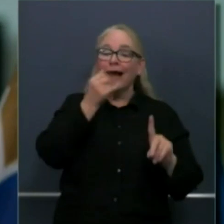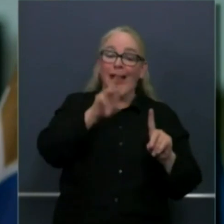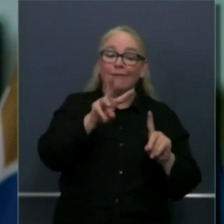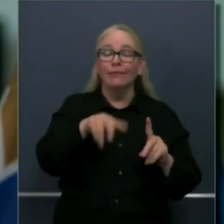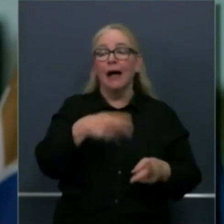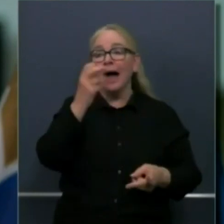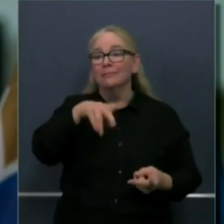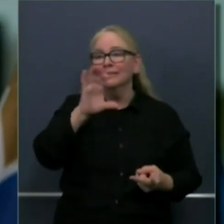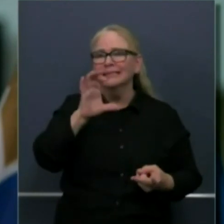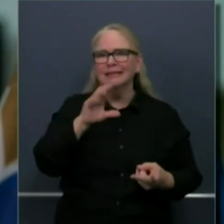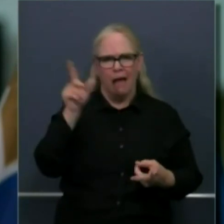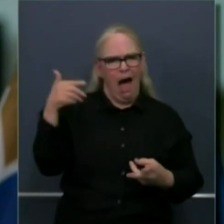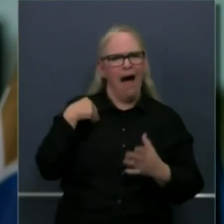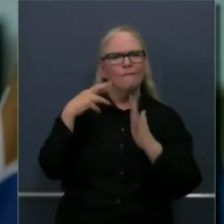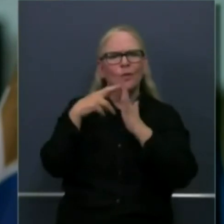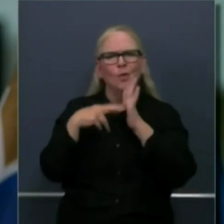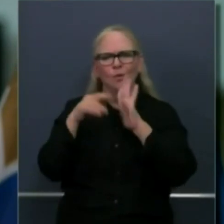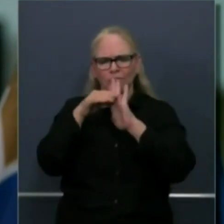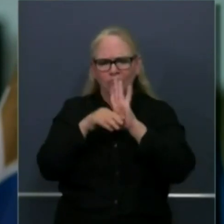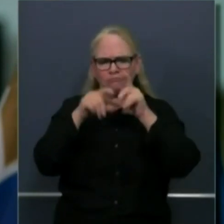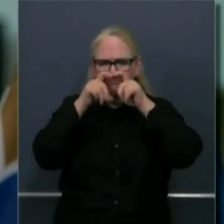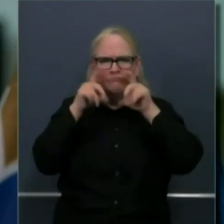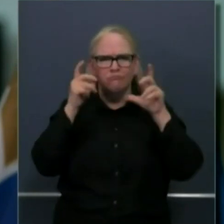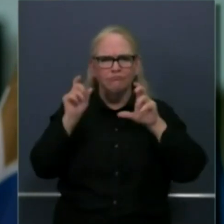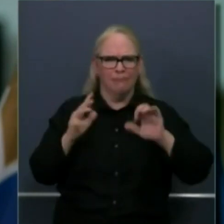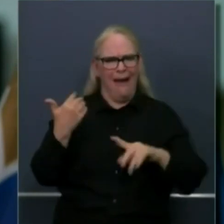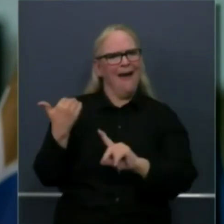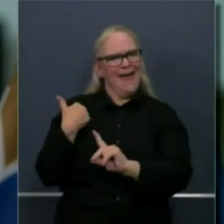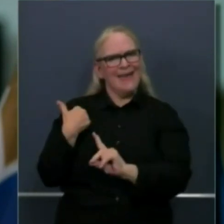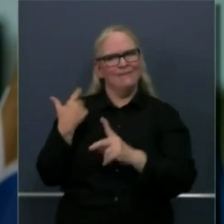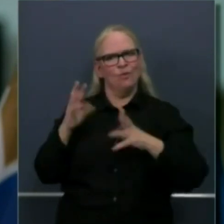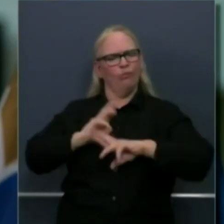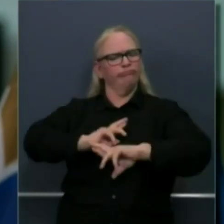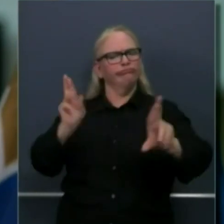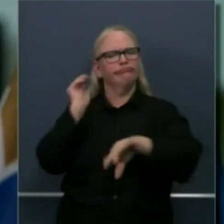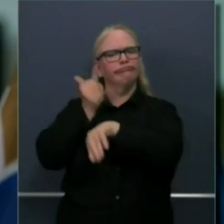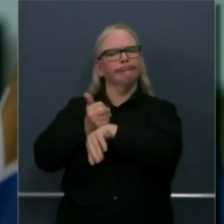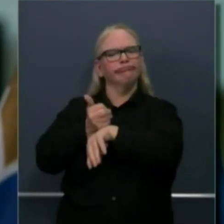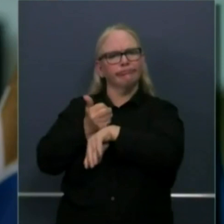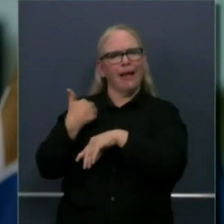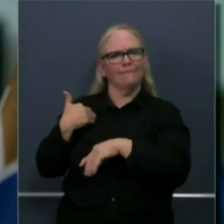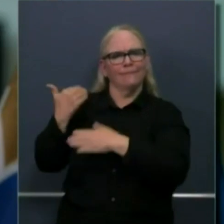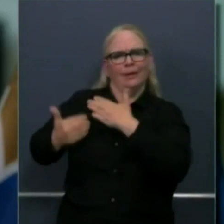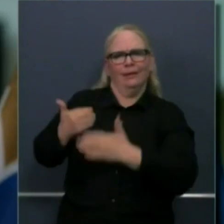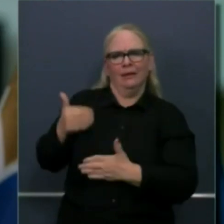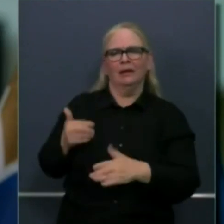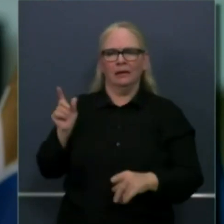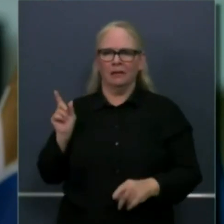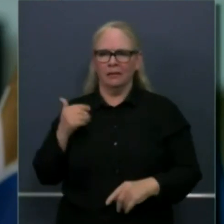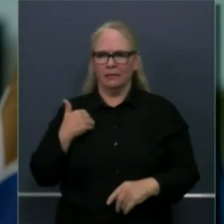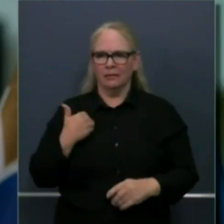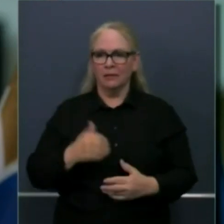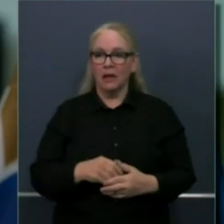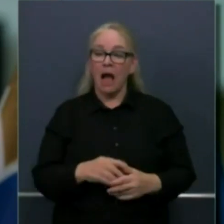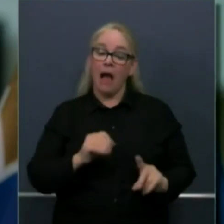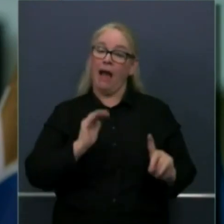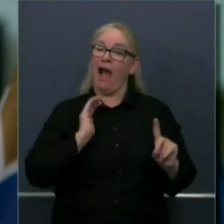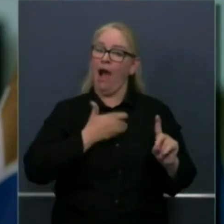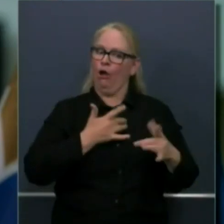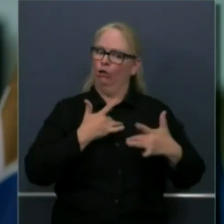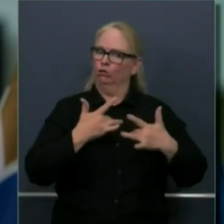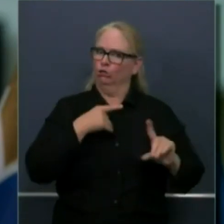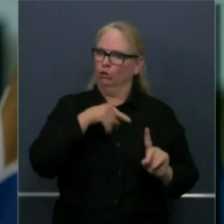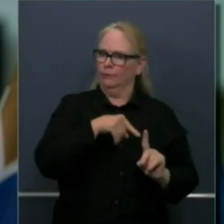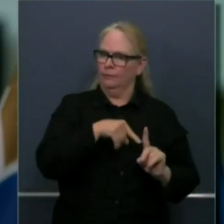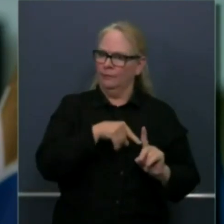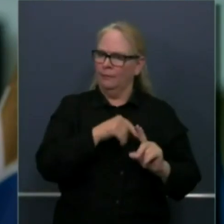protective gear making sure that we isolate folks that may be symptomatic may be asymptomatic but are concerned we obviously have to work through all